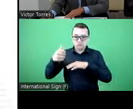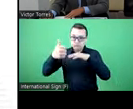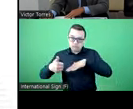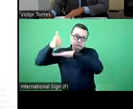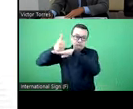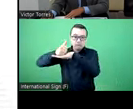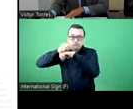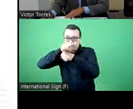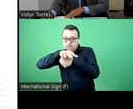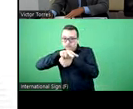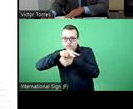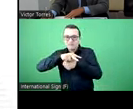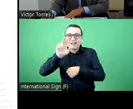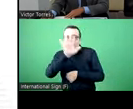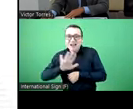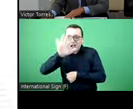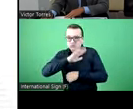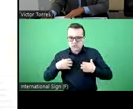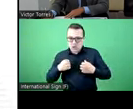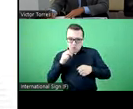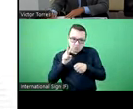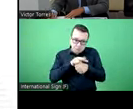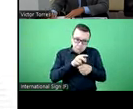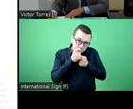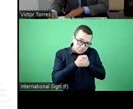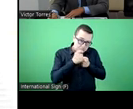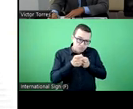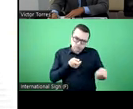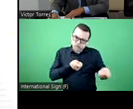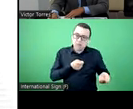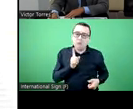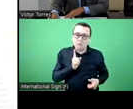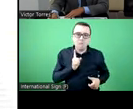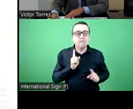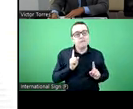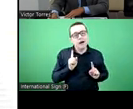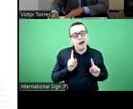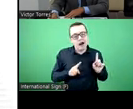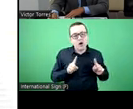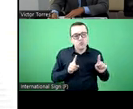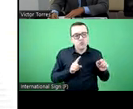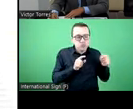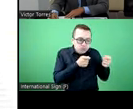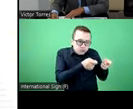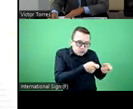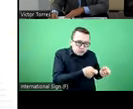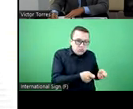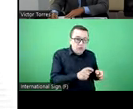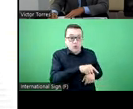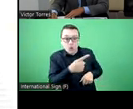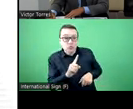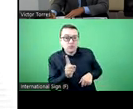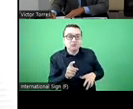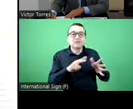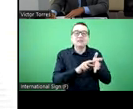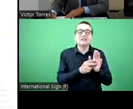And there is another part that is not supervised by the national health superintendents. And